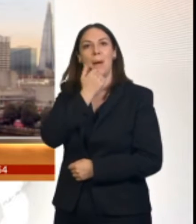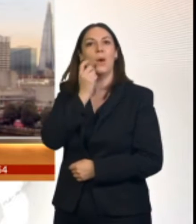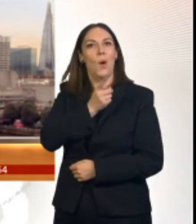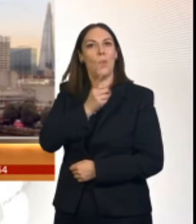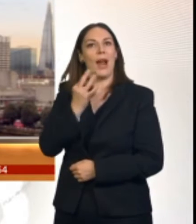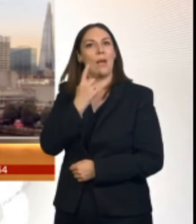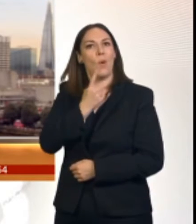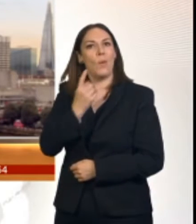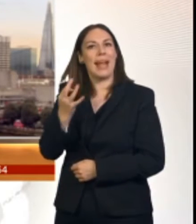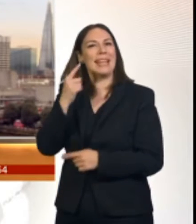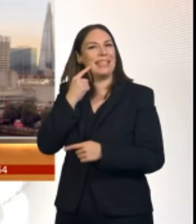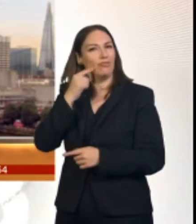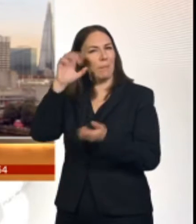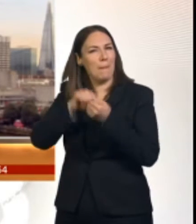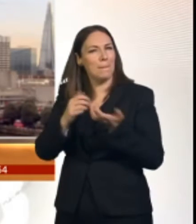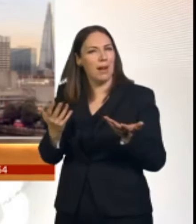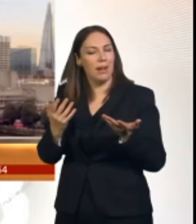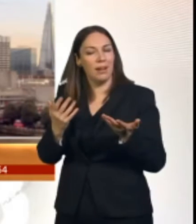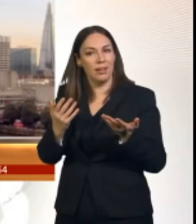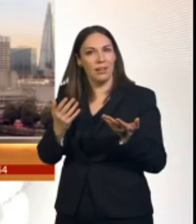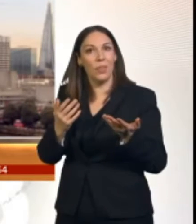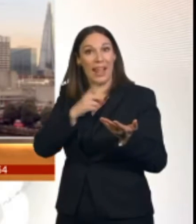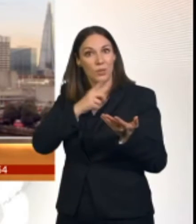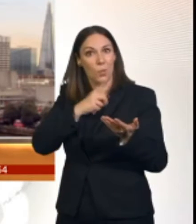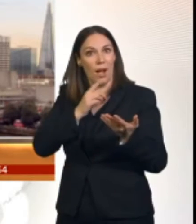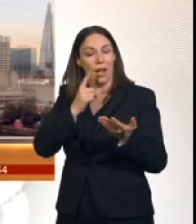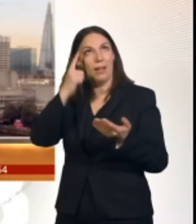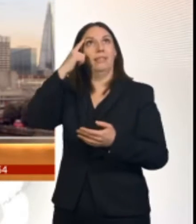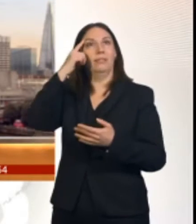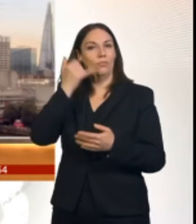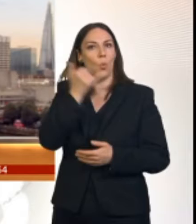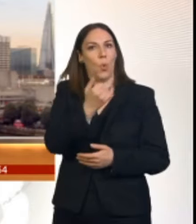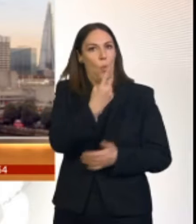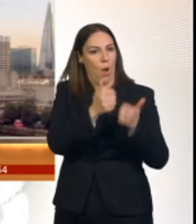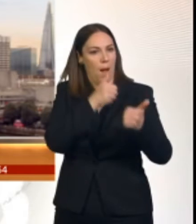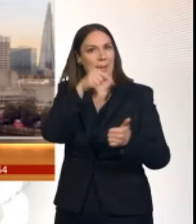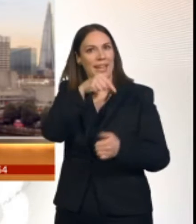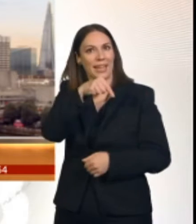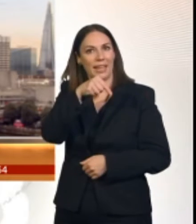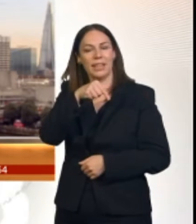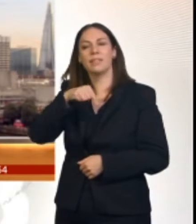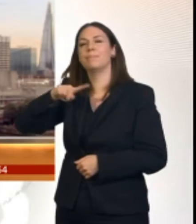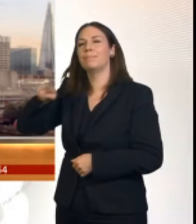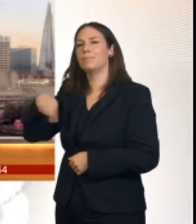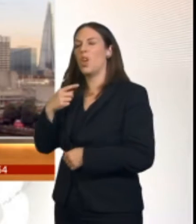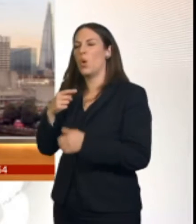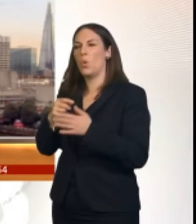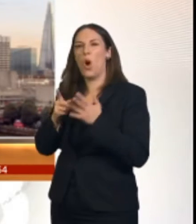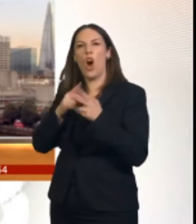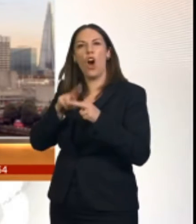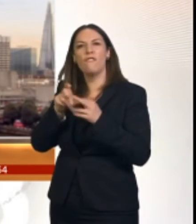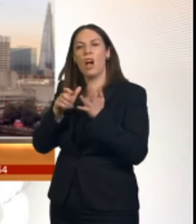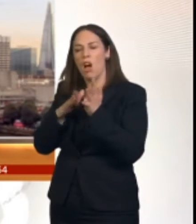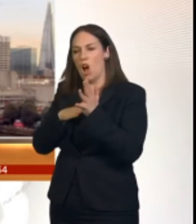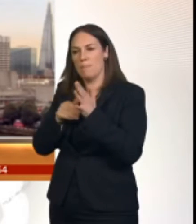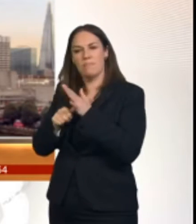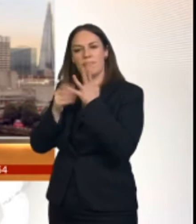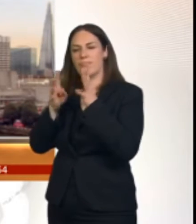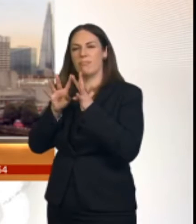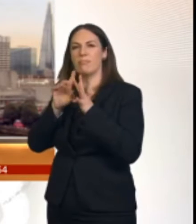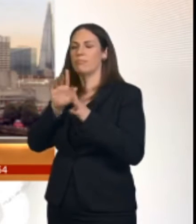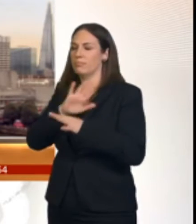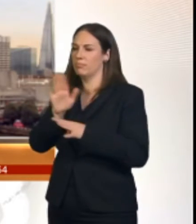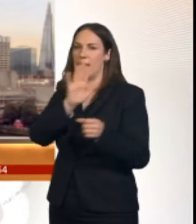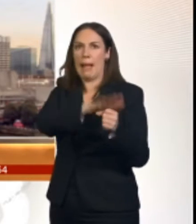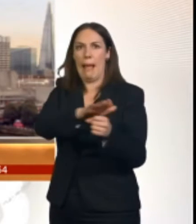So what we have decided to do is that we need to step in and introduce this cap in order to protect consumers so that they can